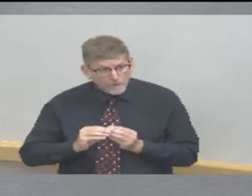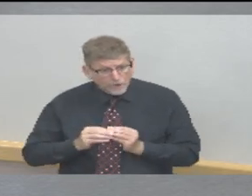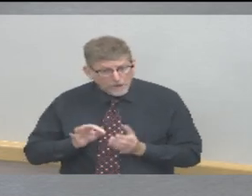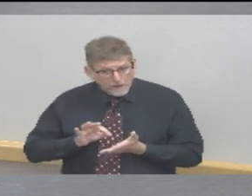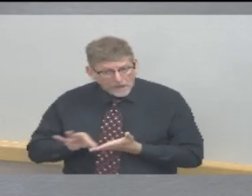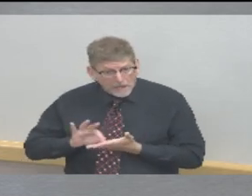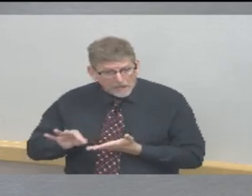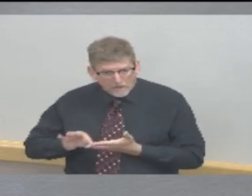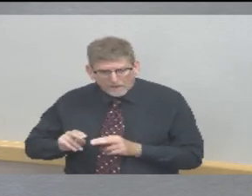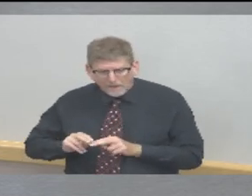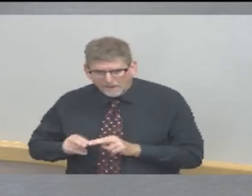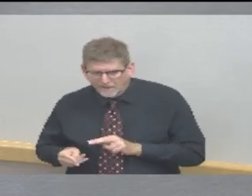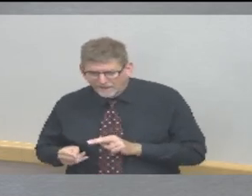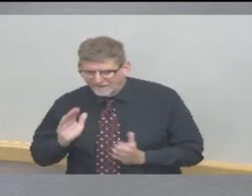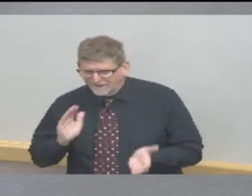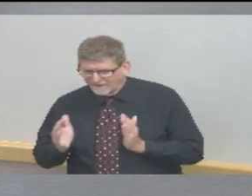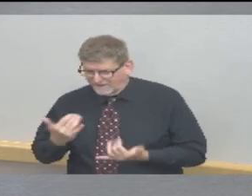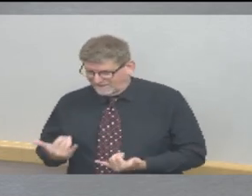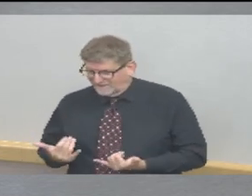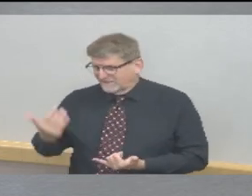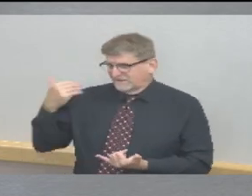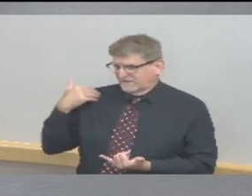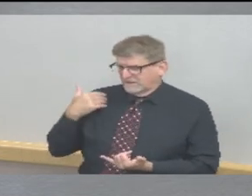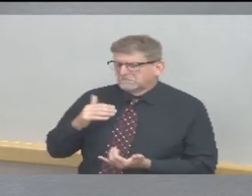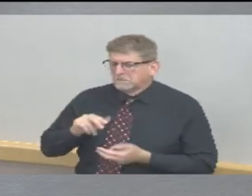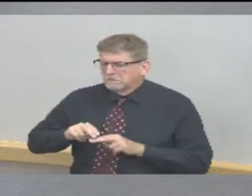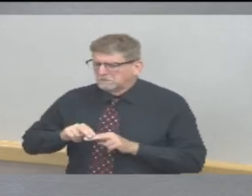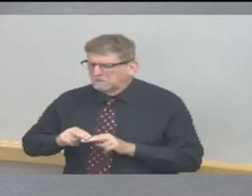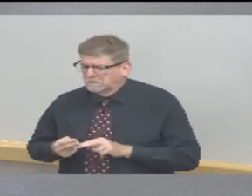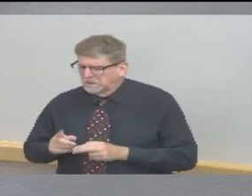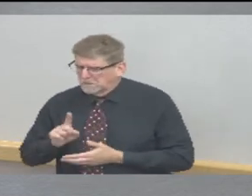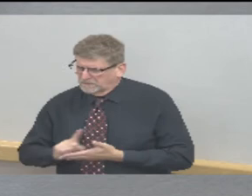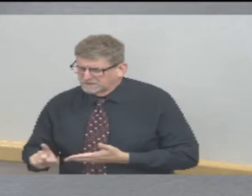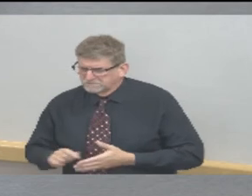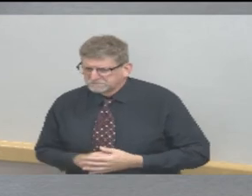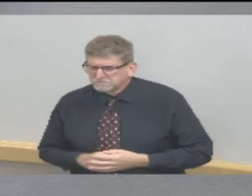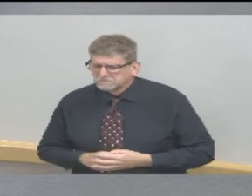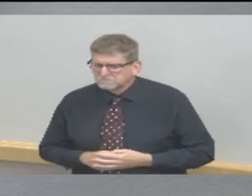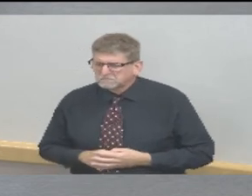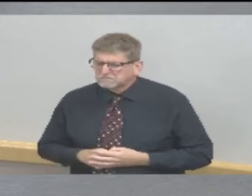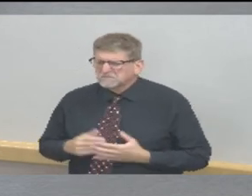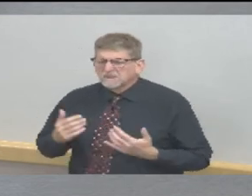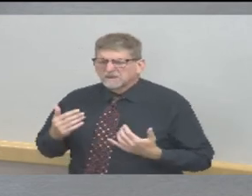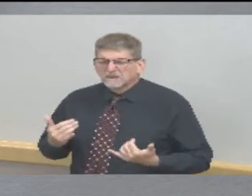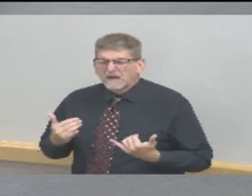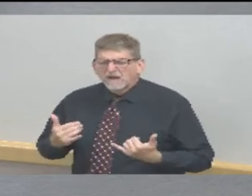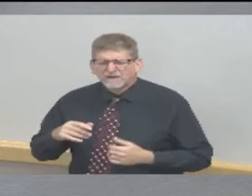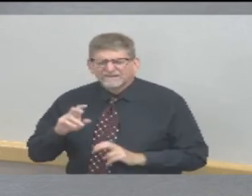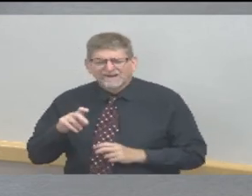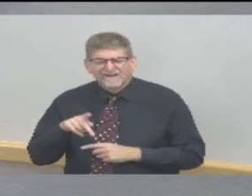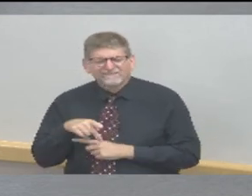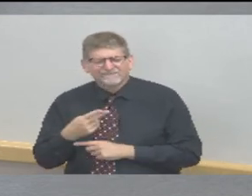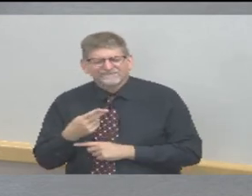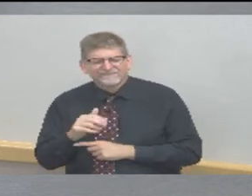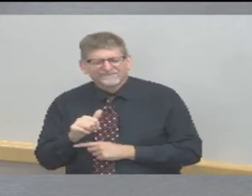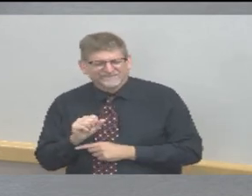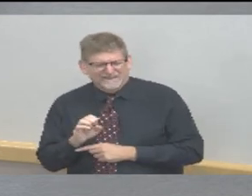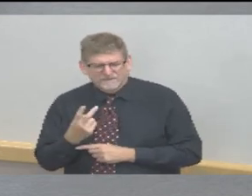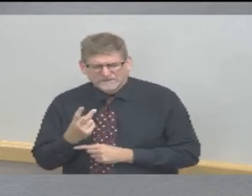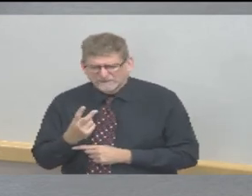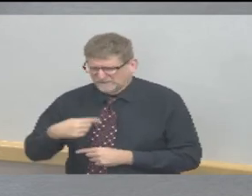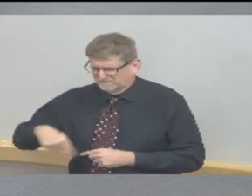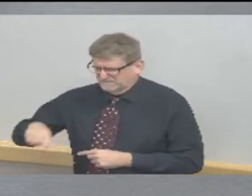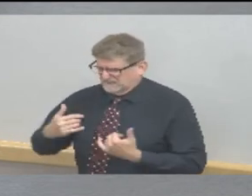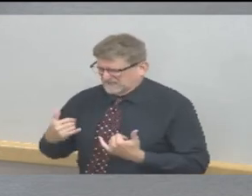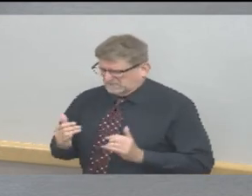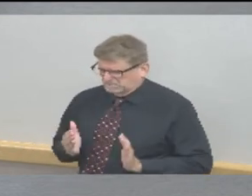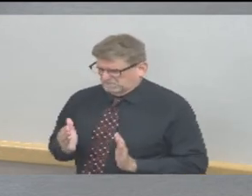we're back down into what we categorize as phase two of our surge plan so so that's a good thing we're stable